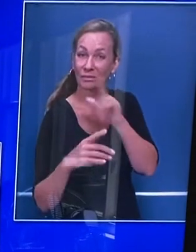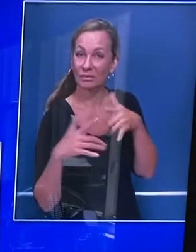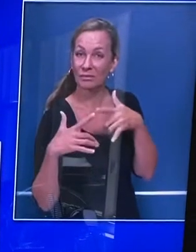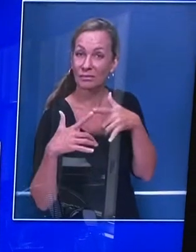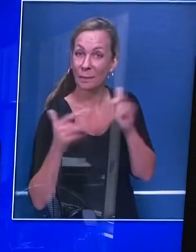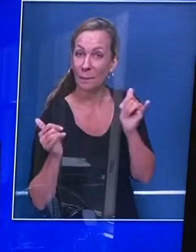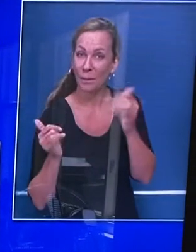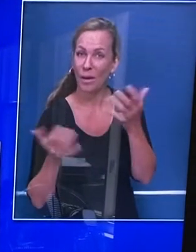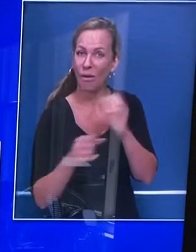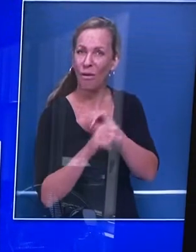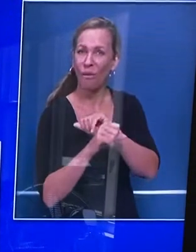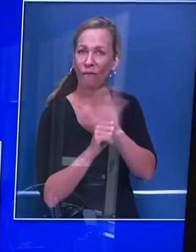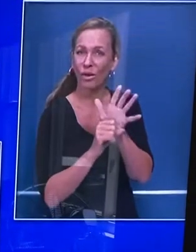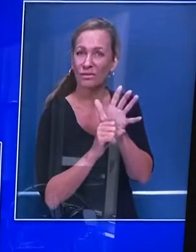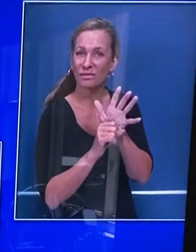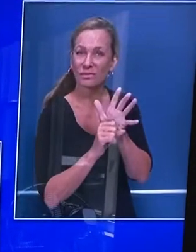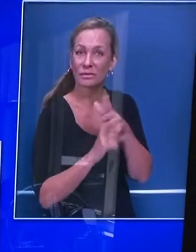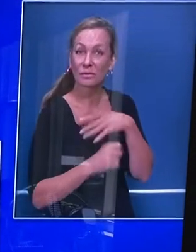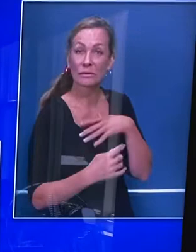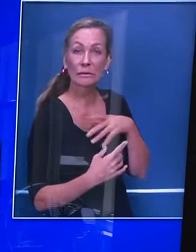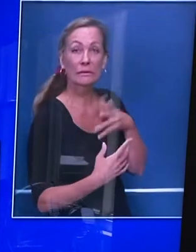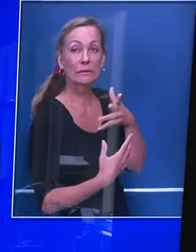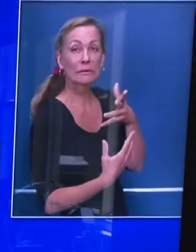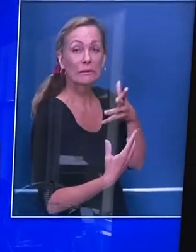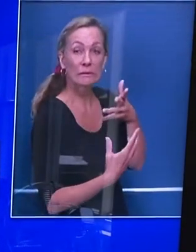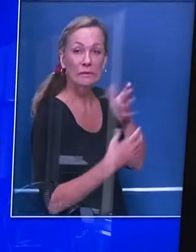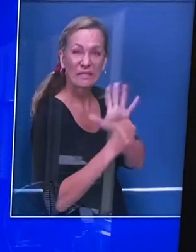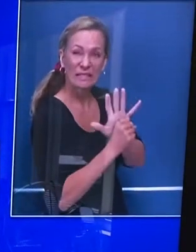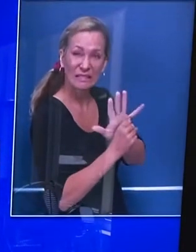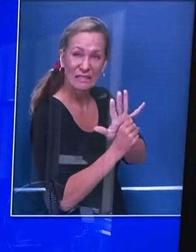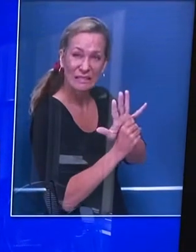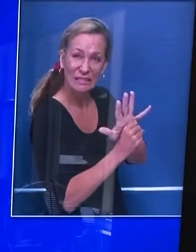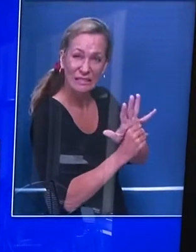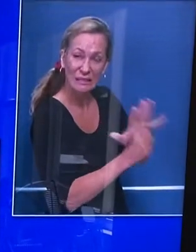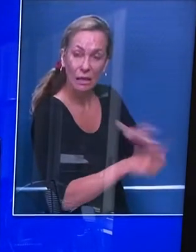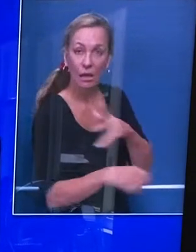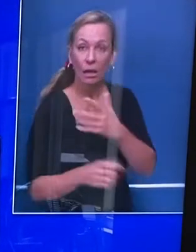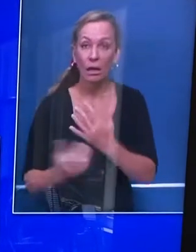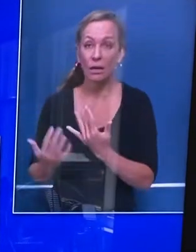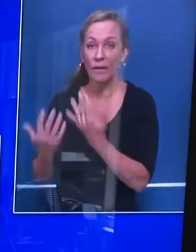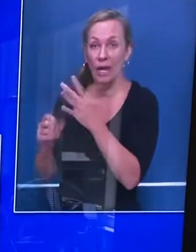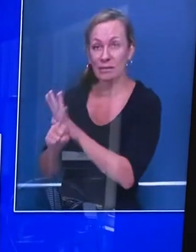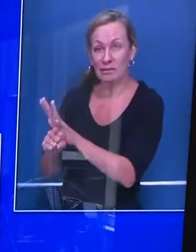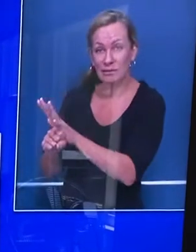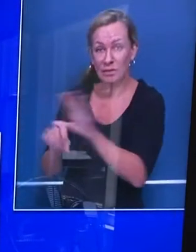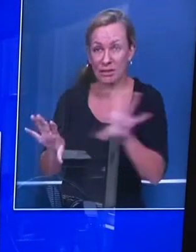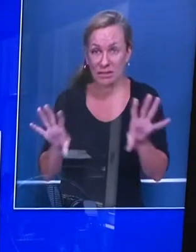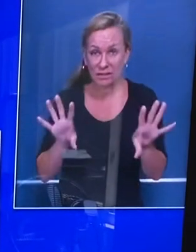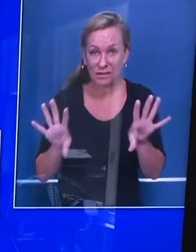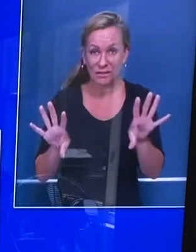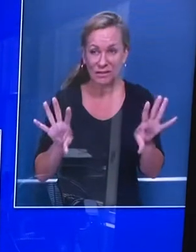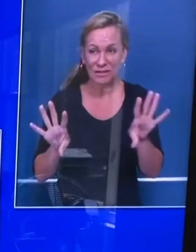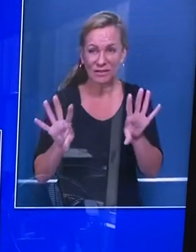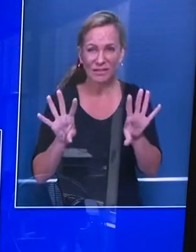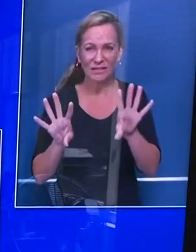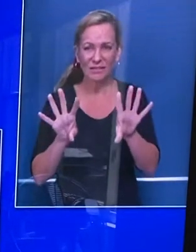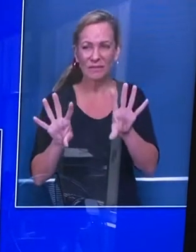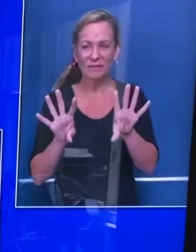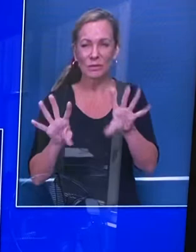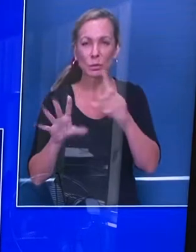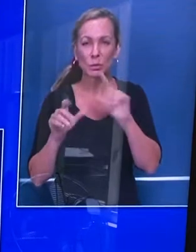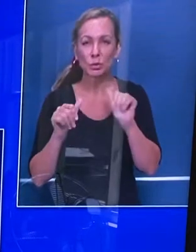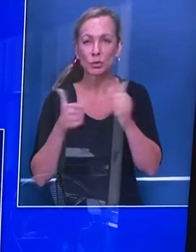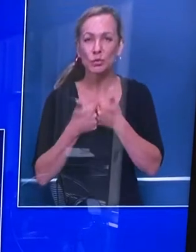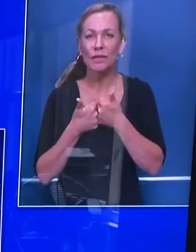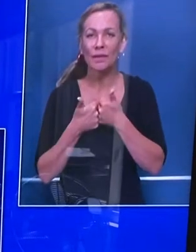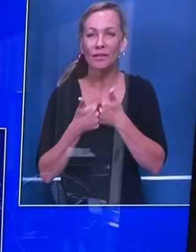that has not gone away. That makes some of our wildfire efforts a little bit more challenging, but we are